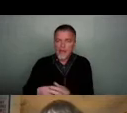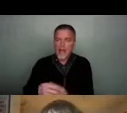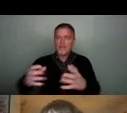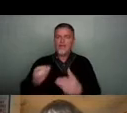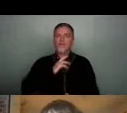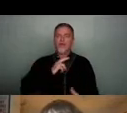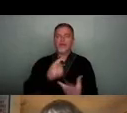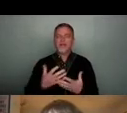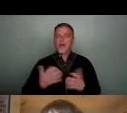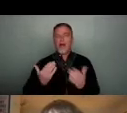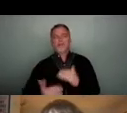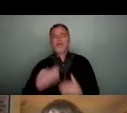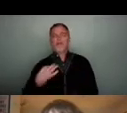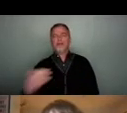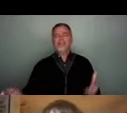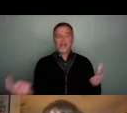were underrepresented.